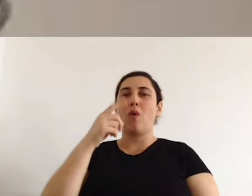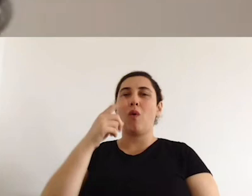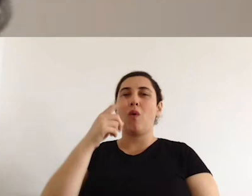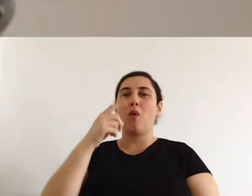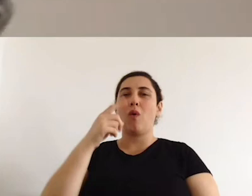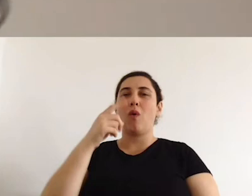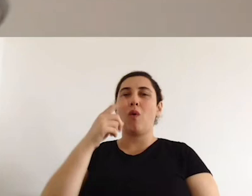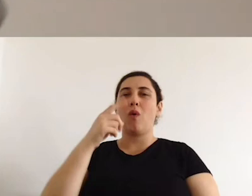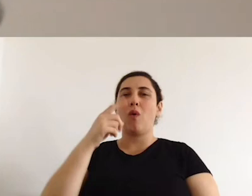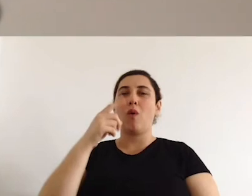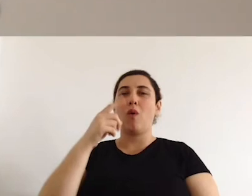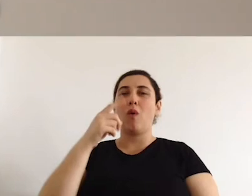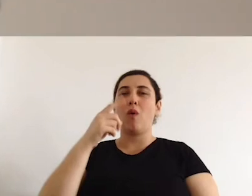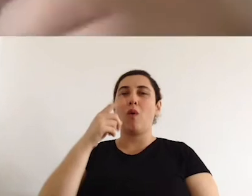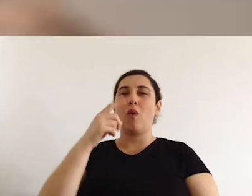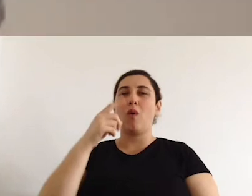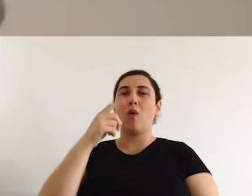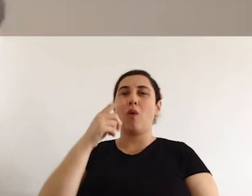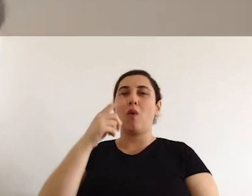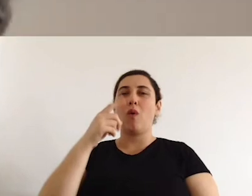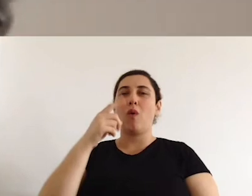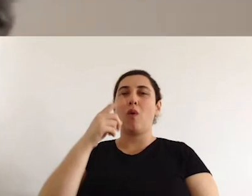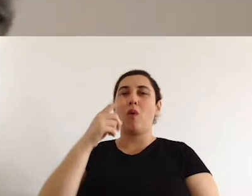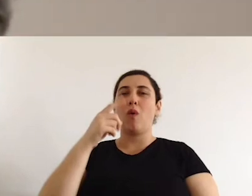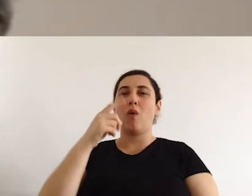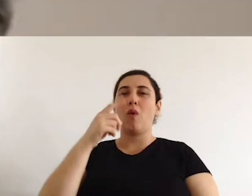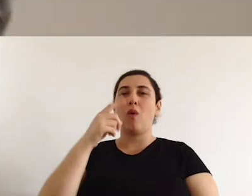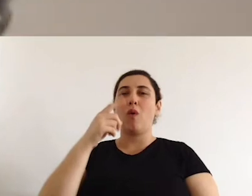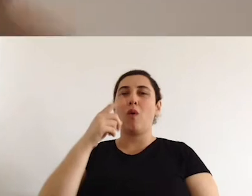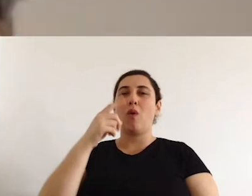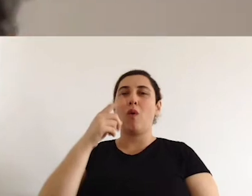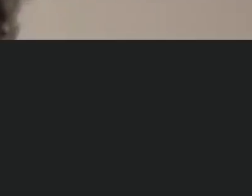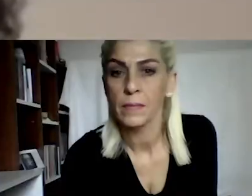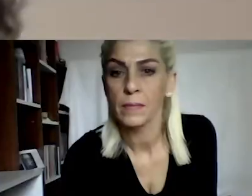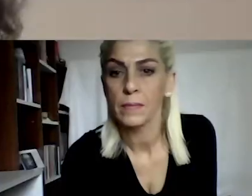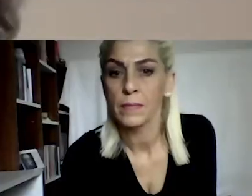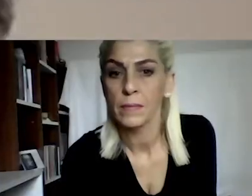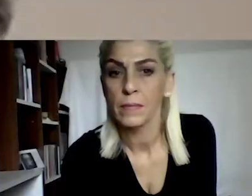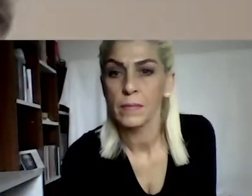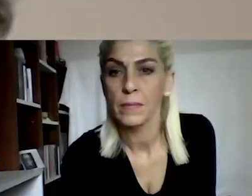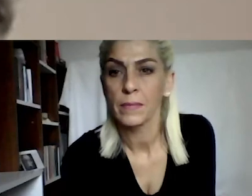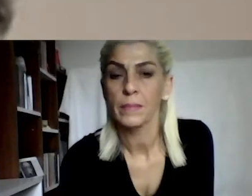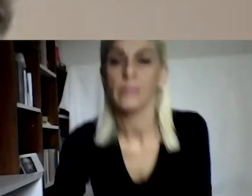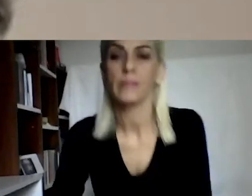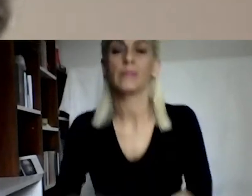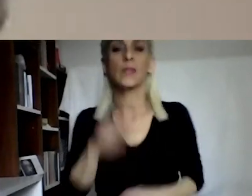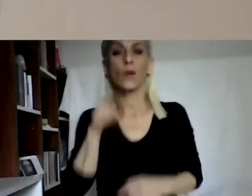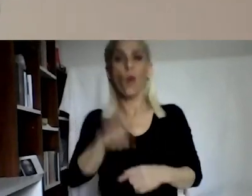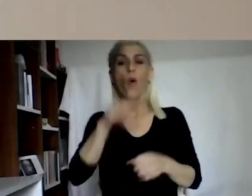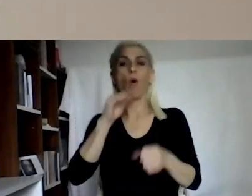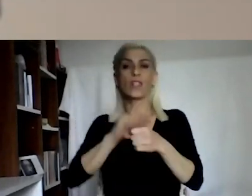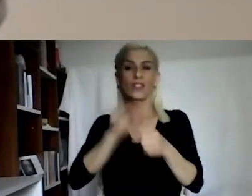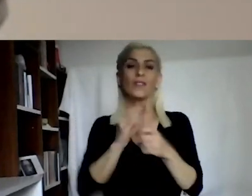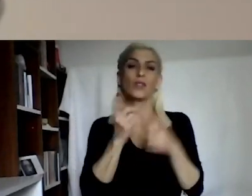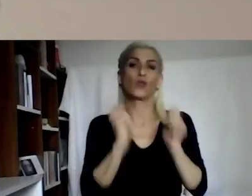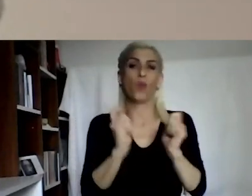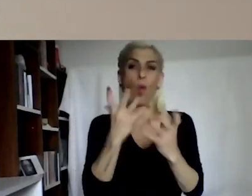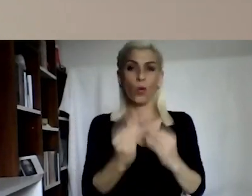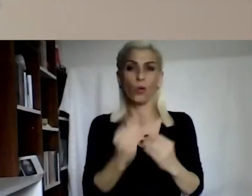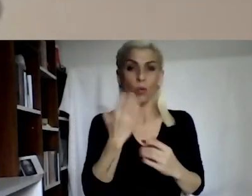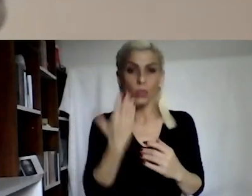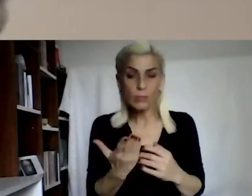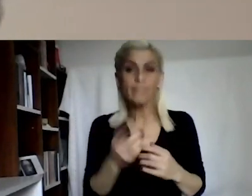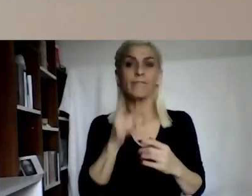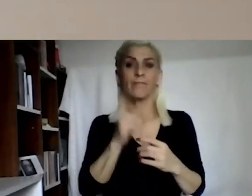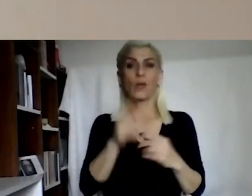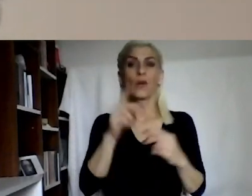discourses manifest themselves in different forms and shapes. It's important to identify